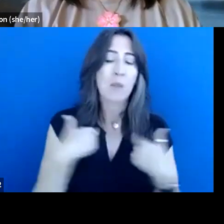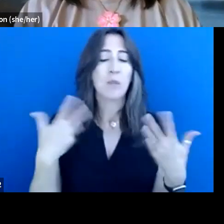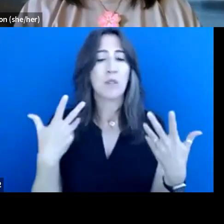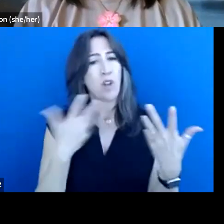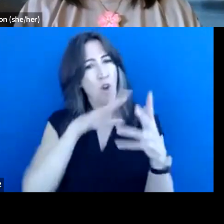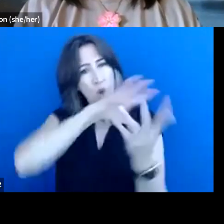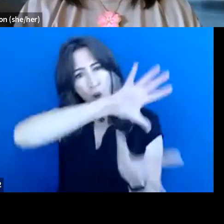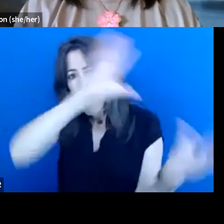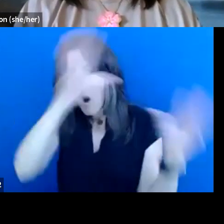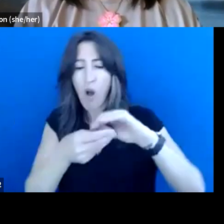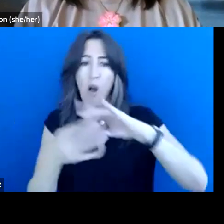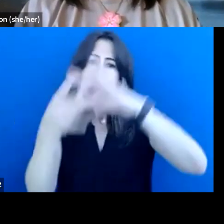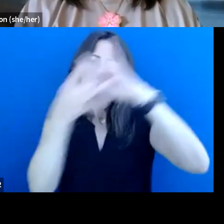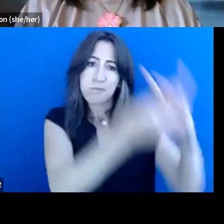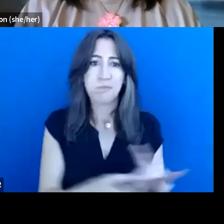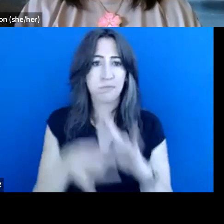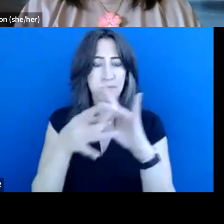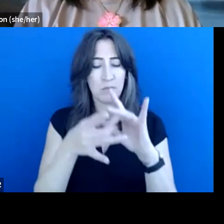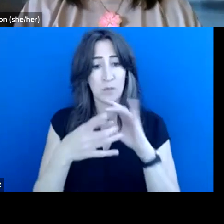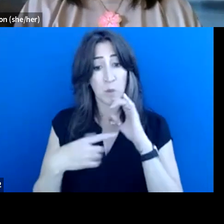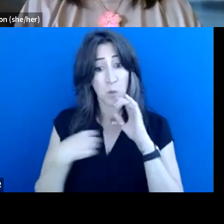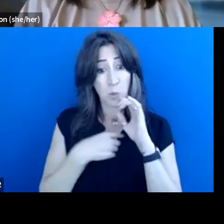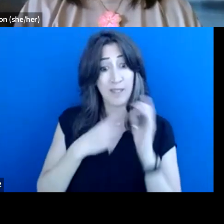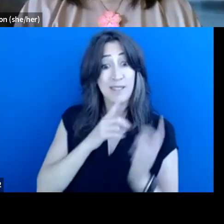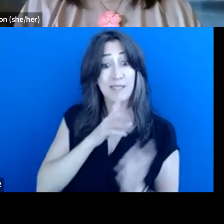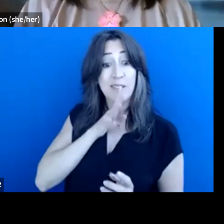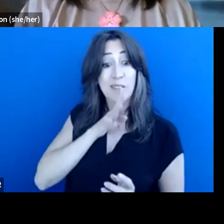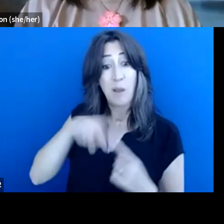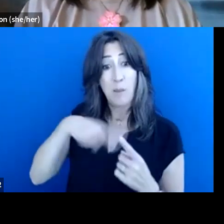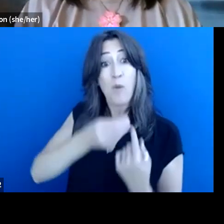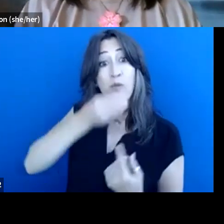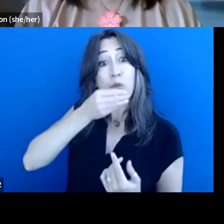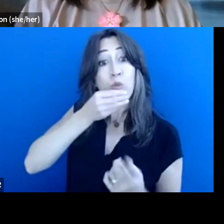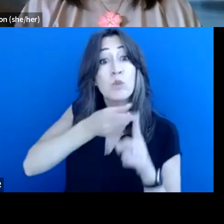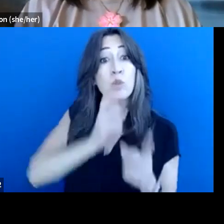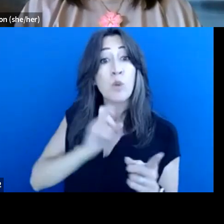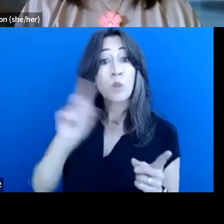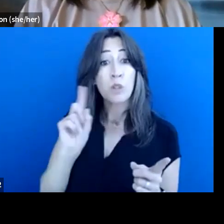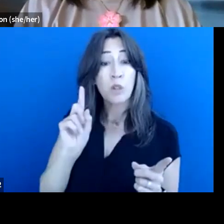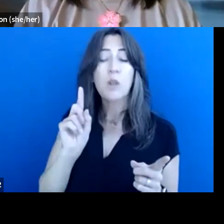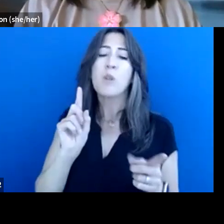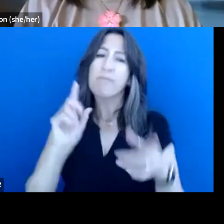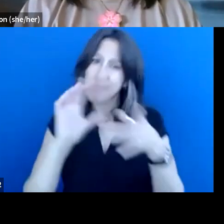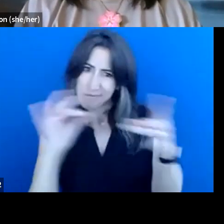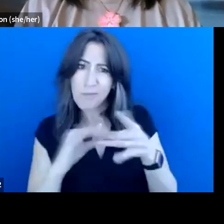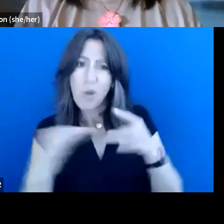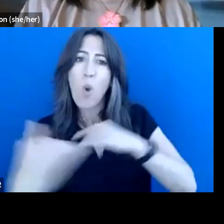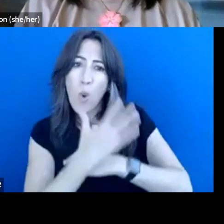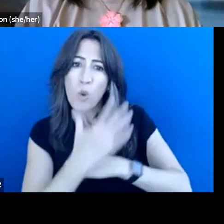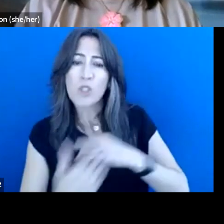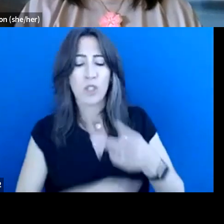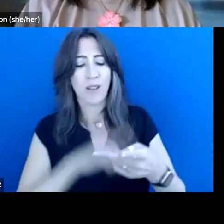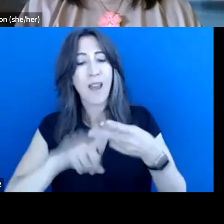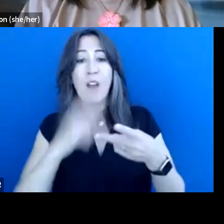all interconnected. So when we talk about our food sources, we're talking about the ocean and the